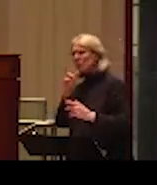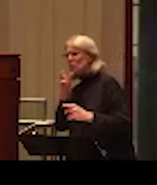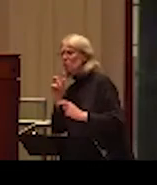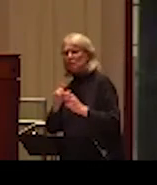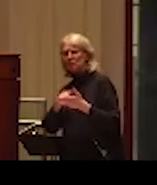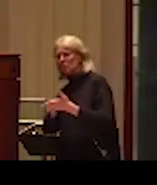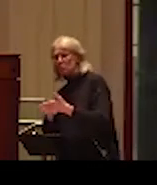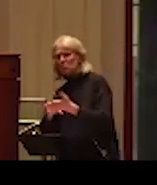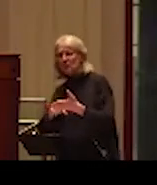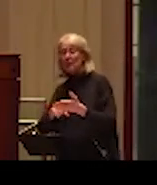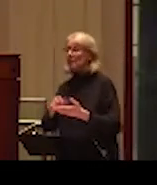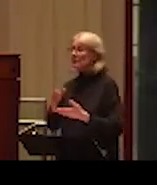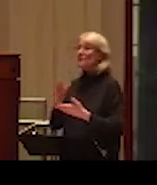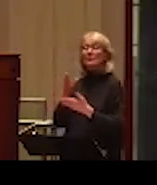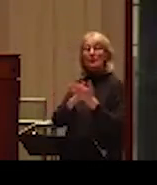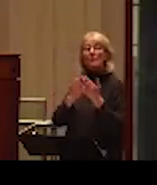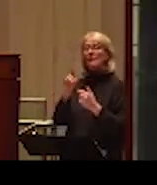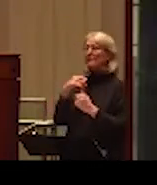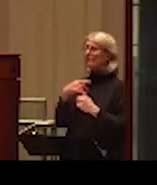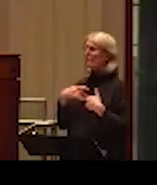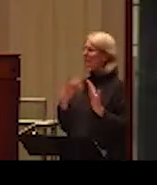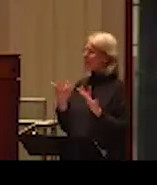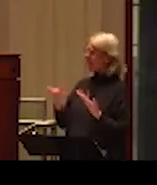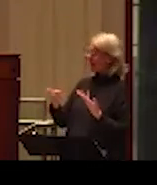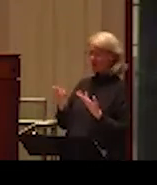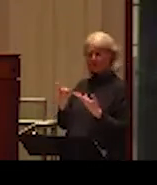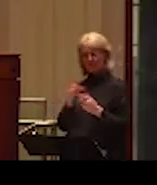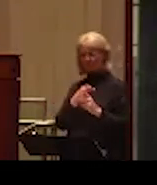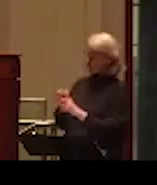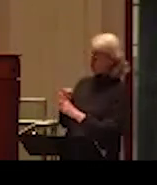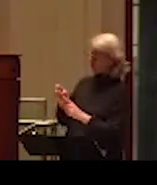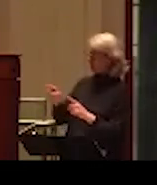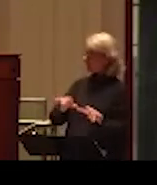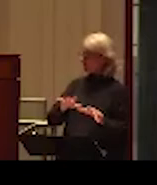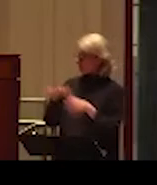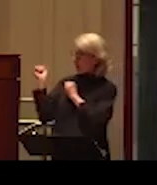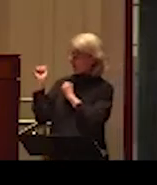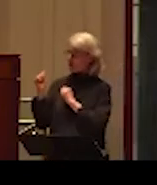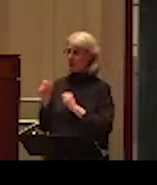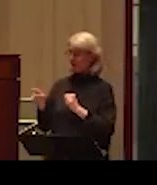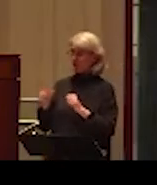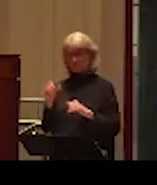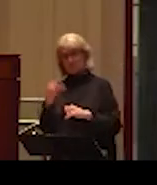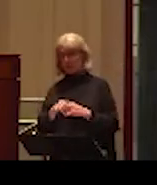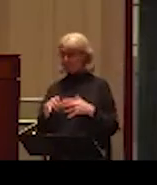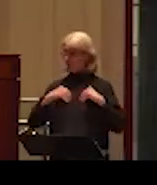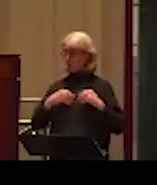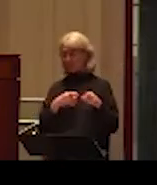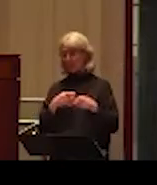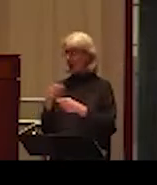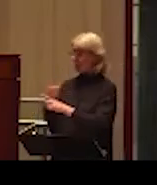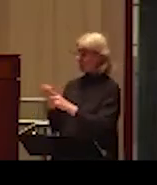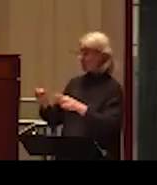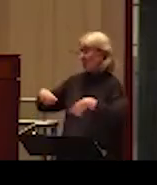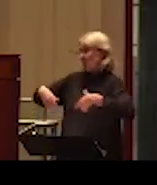looked at the area, they asked the question, but why don't they leave? If they stay, maybe it's not that bad. So nobody can ask